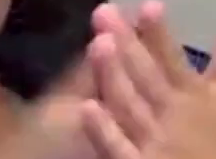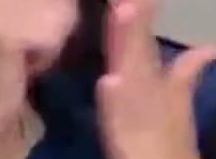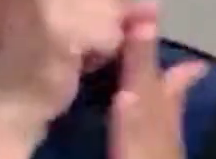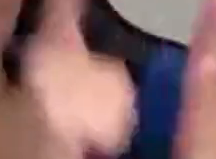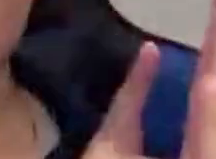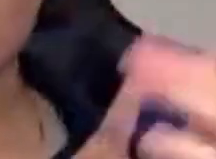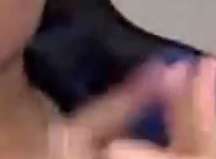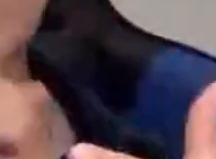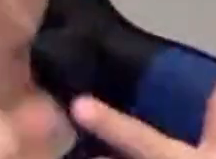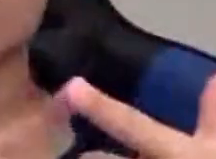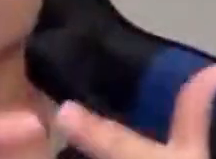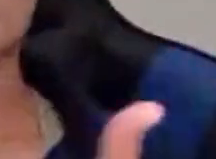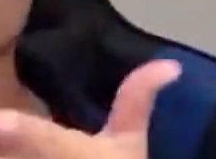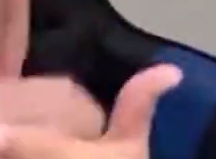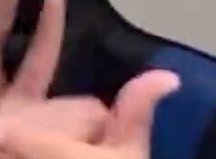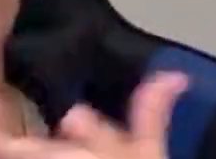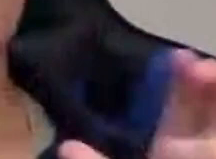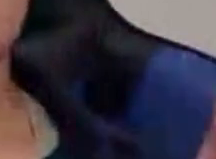by law.